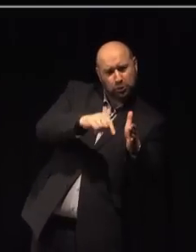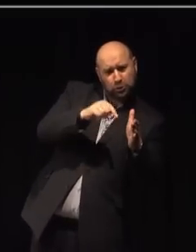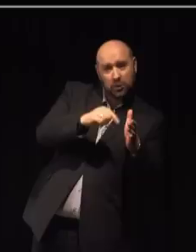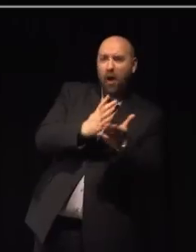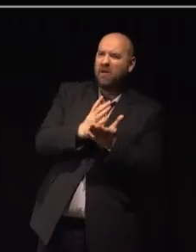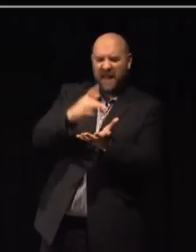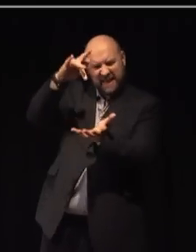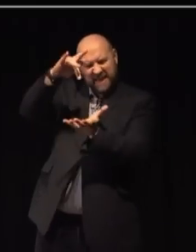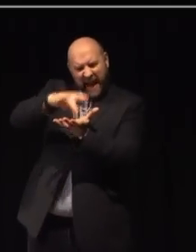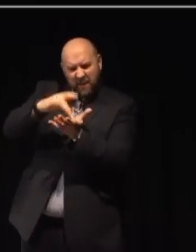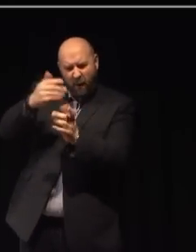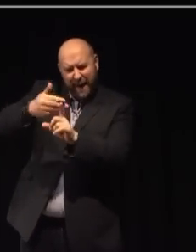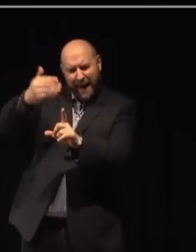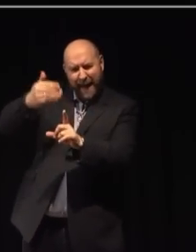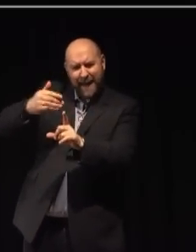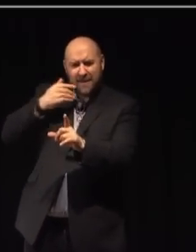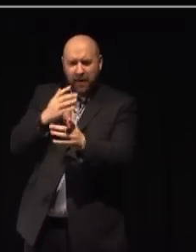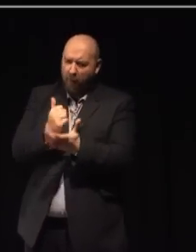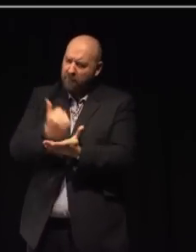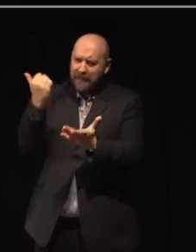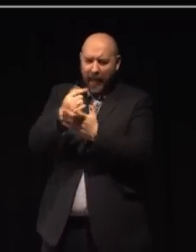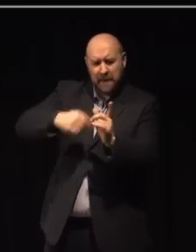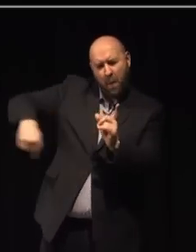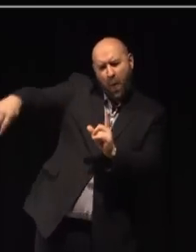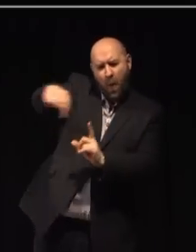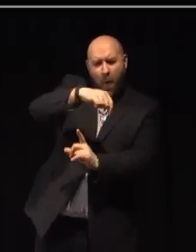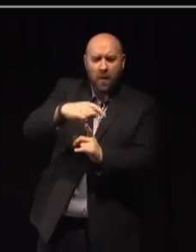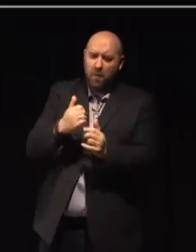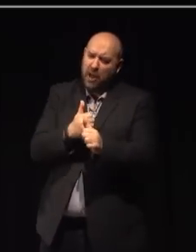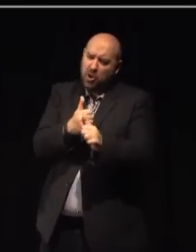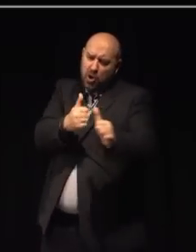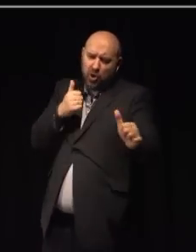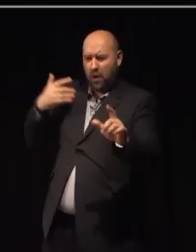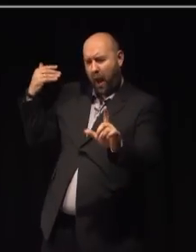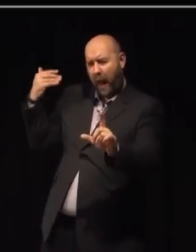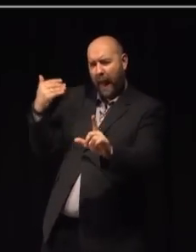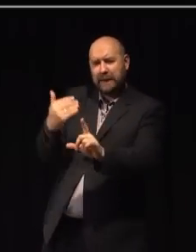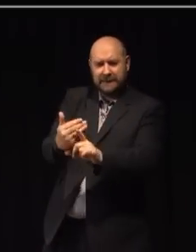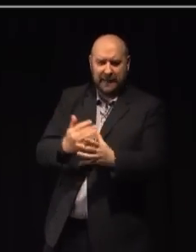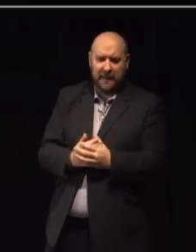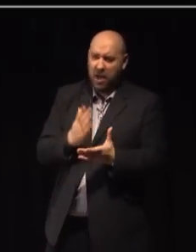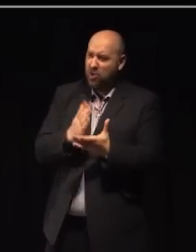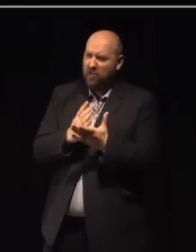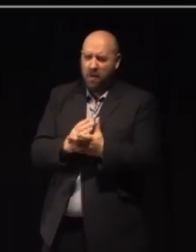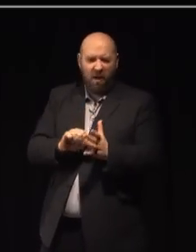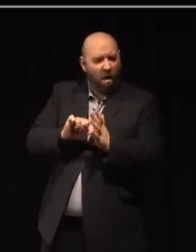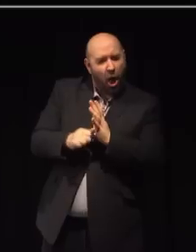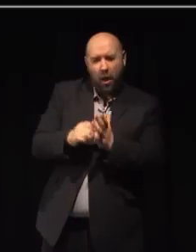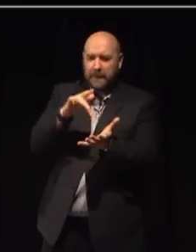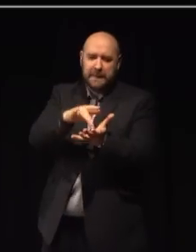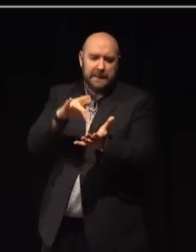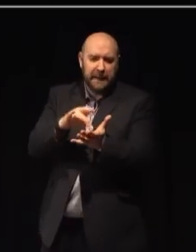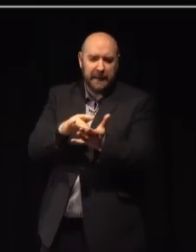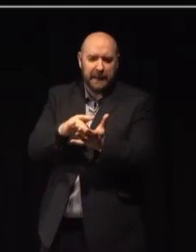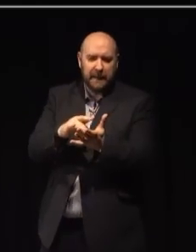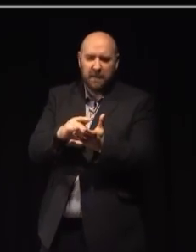of its history, a great port with a great industrial legacy. This is a real gritty city, one